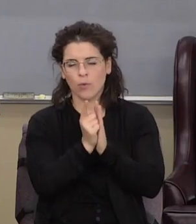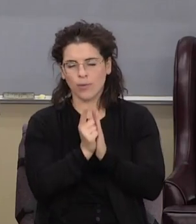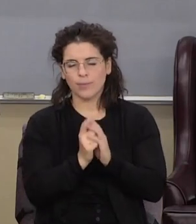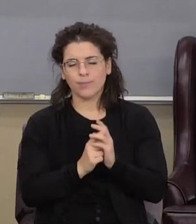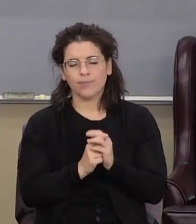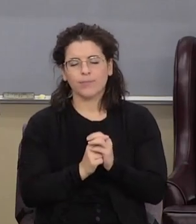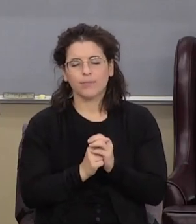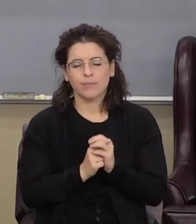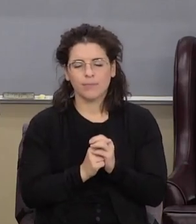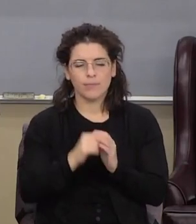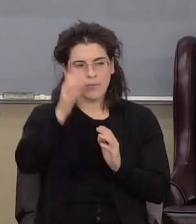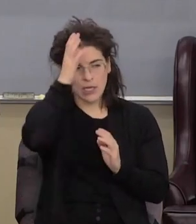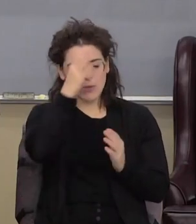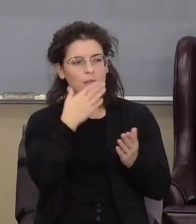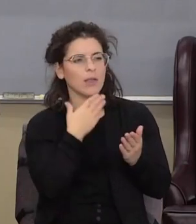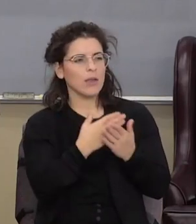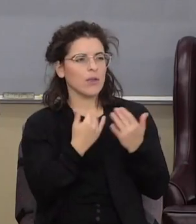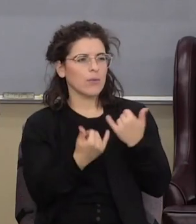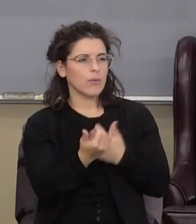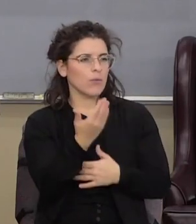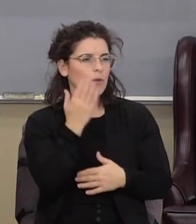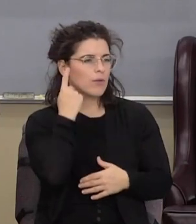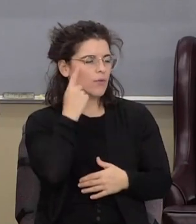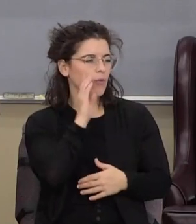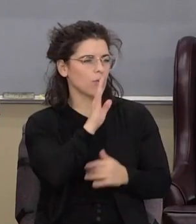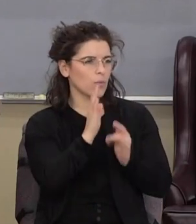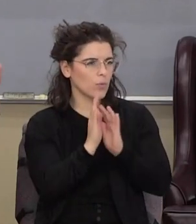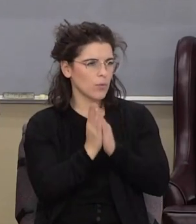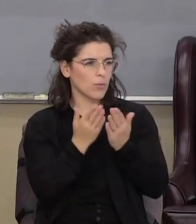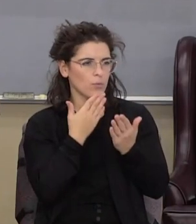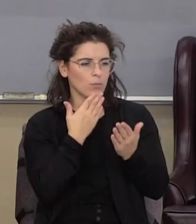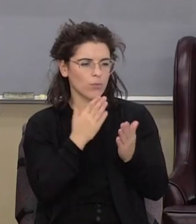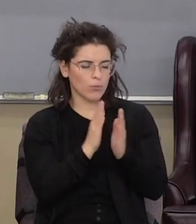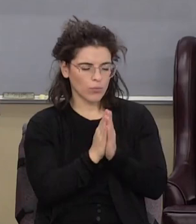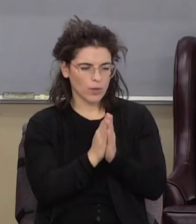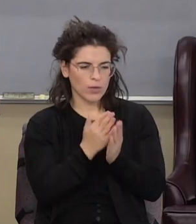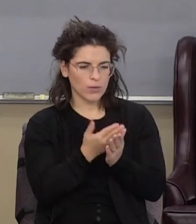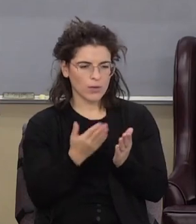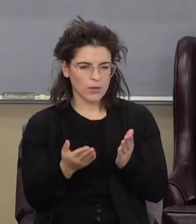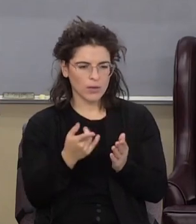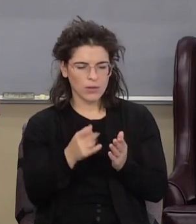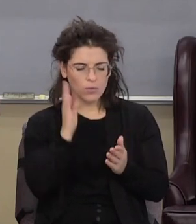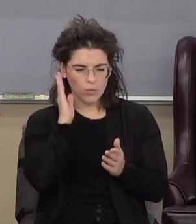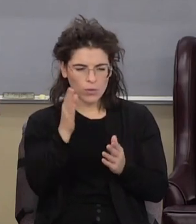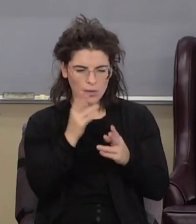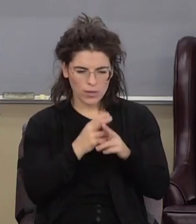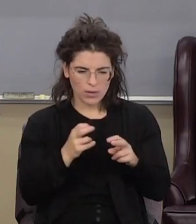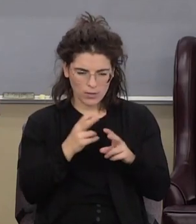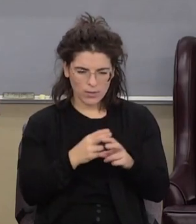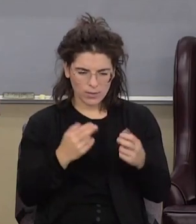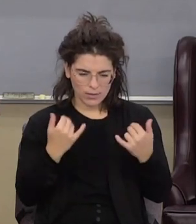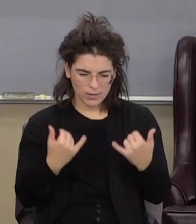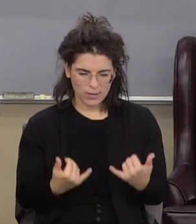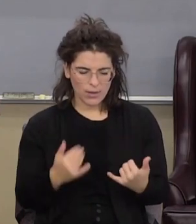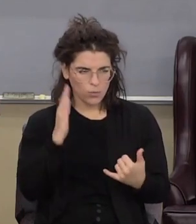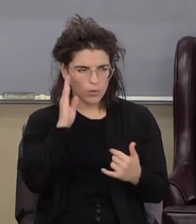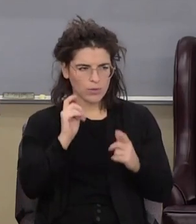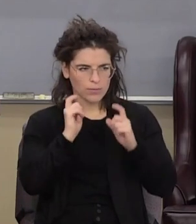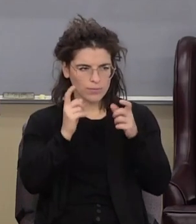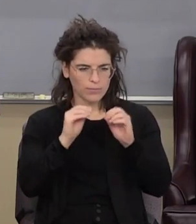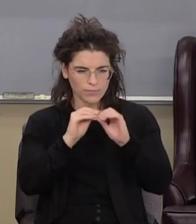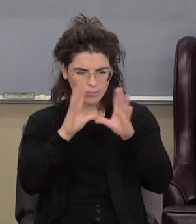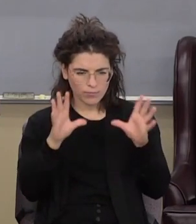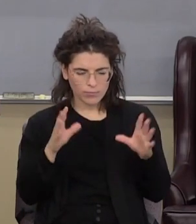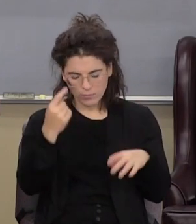morning for your word. We thank you for our Savior, the Lord Jesus Christ. We pray that the things we look at here today might give clarity of